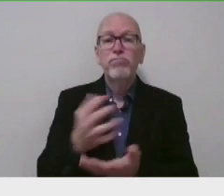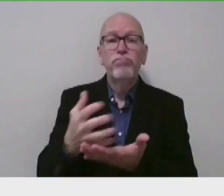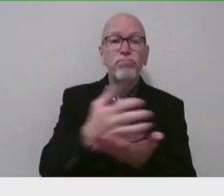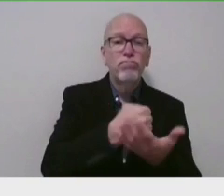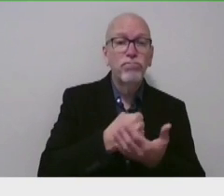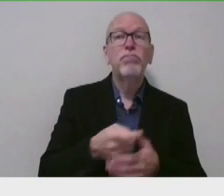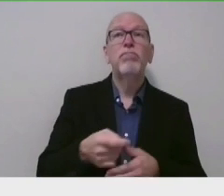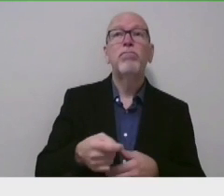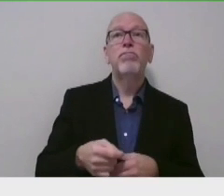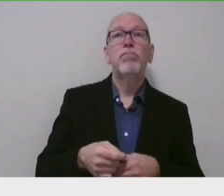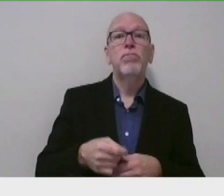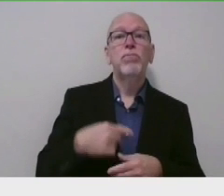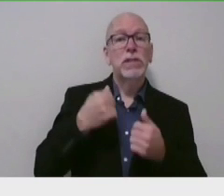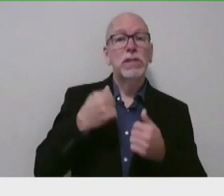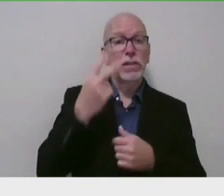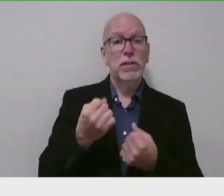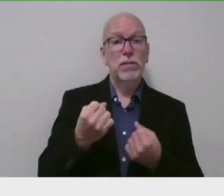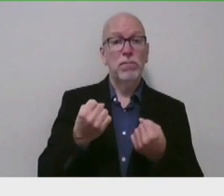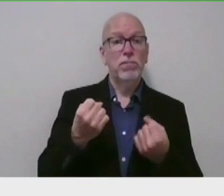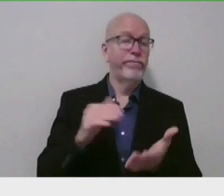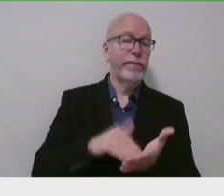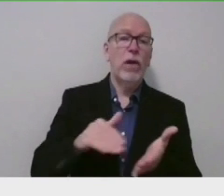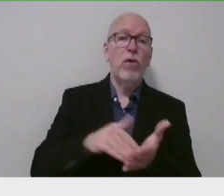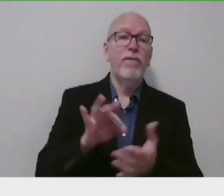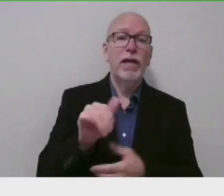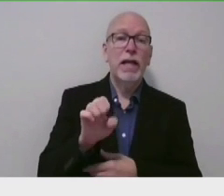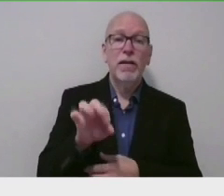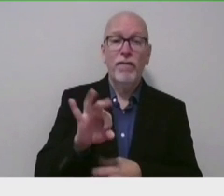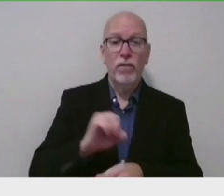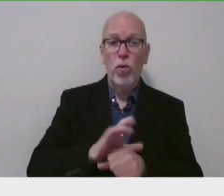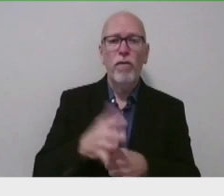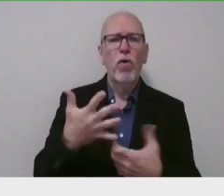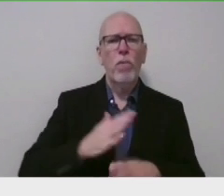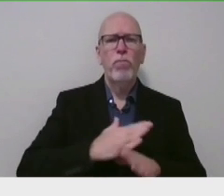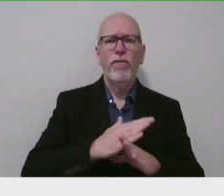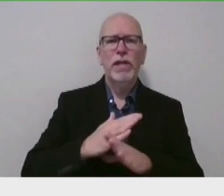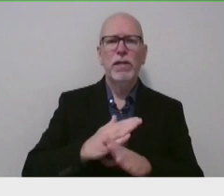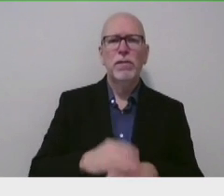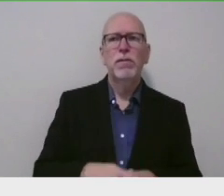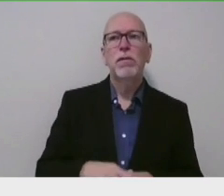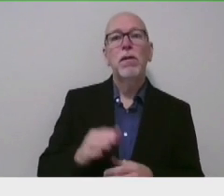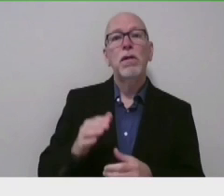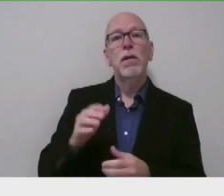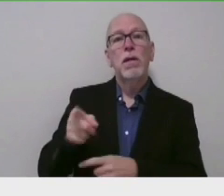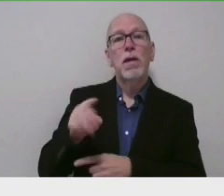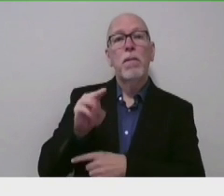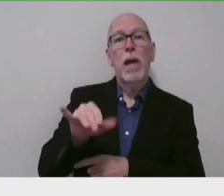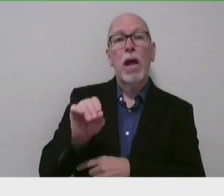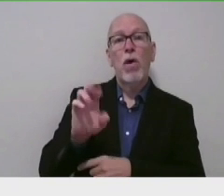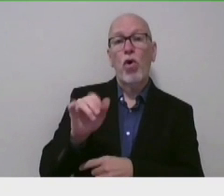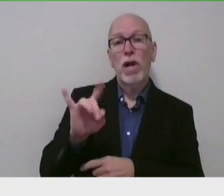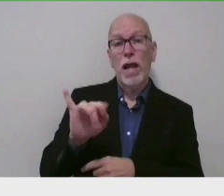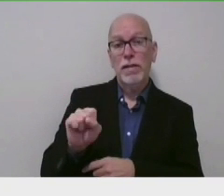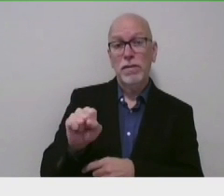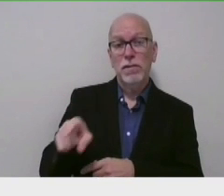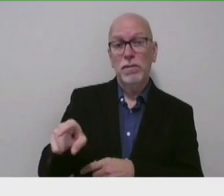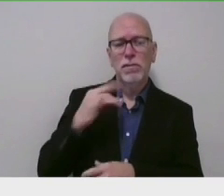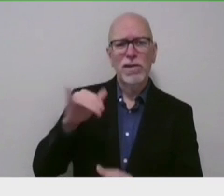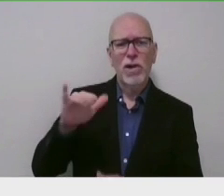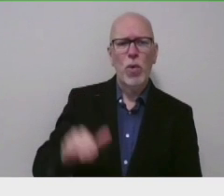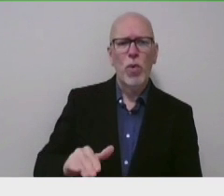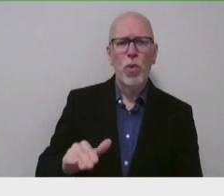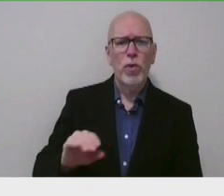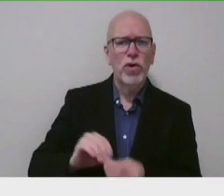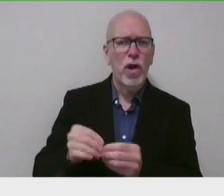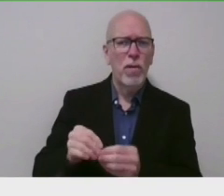thousands of cases of COVID-19 have been prevented, while the number of cases of myocarditis remains low. This is true